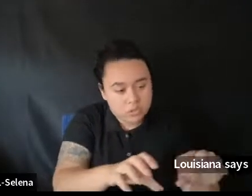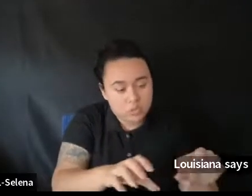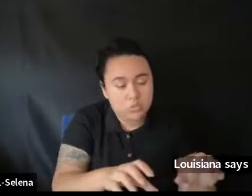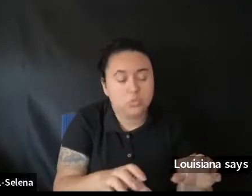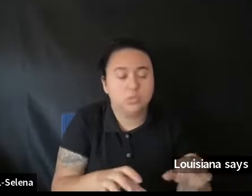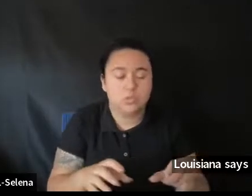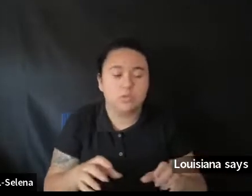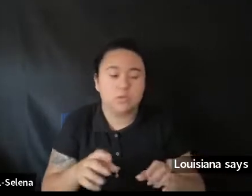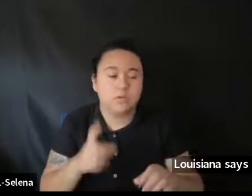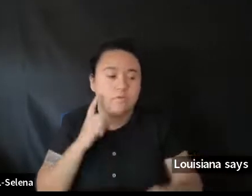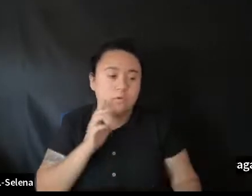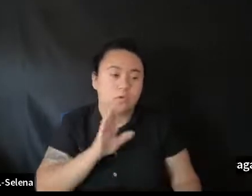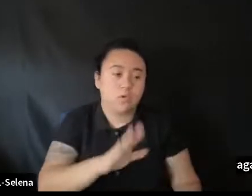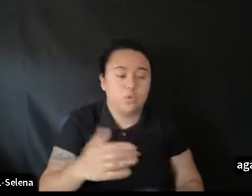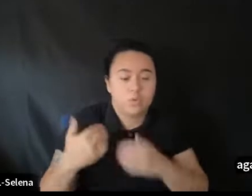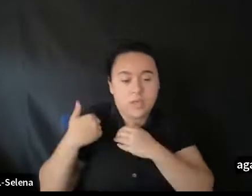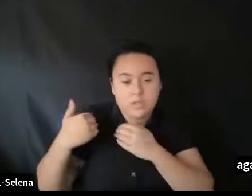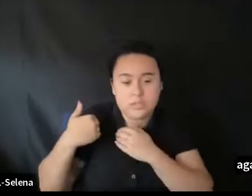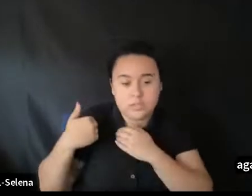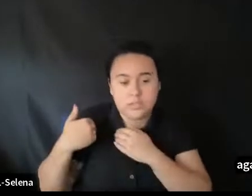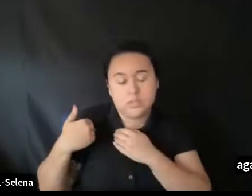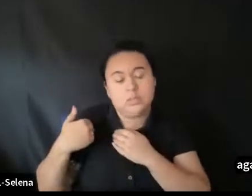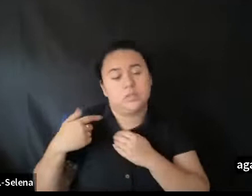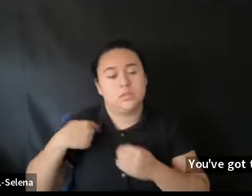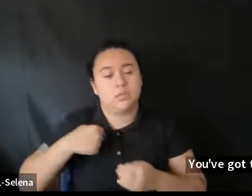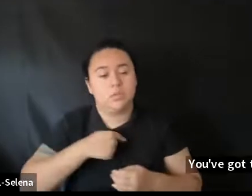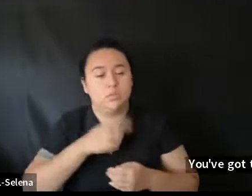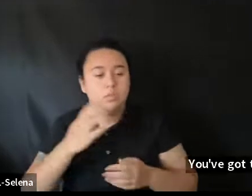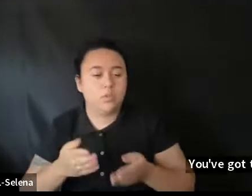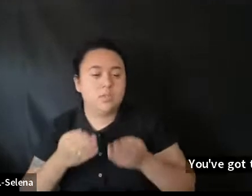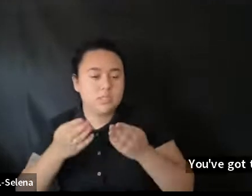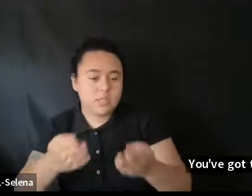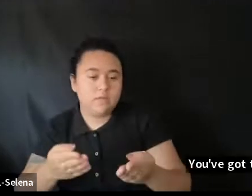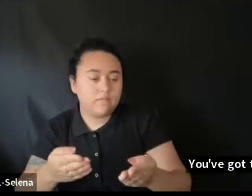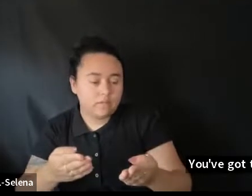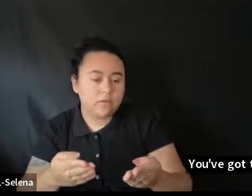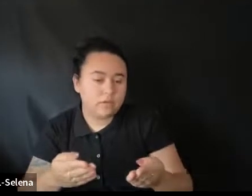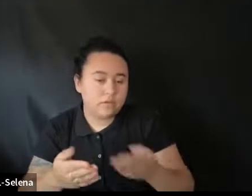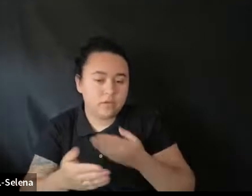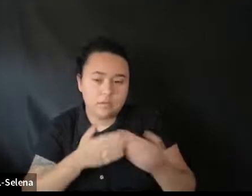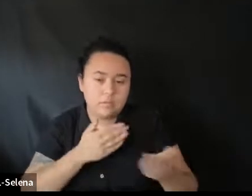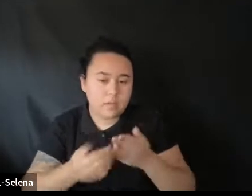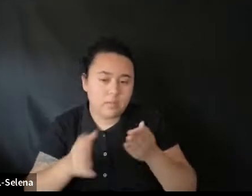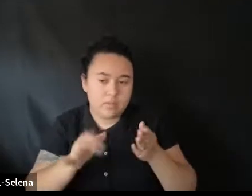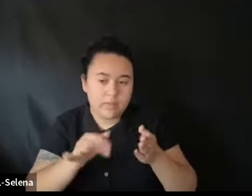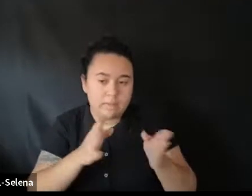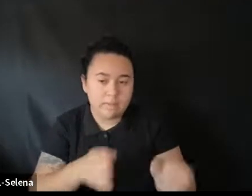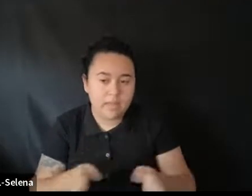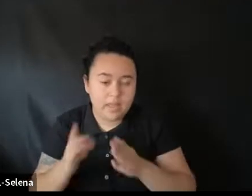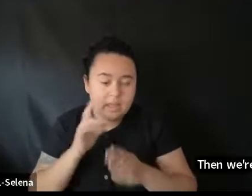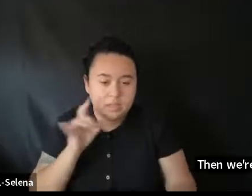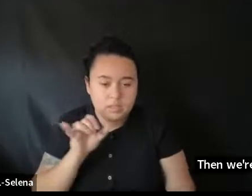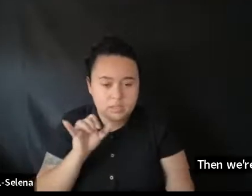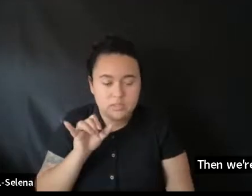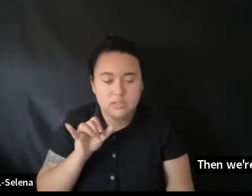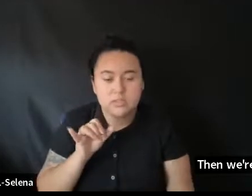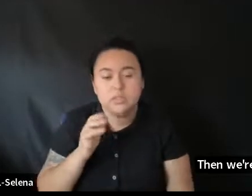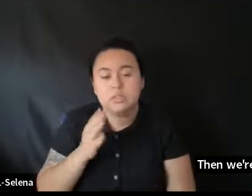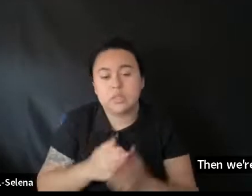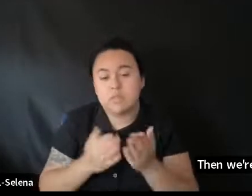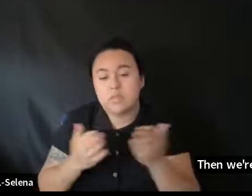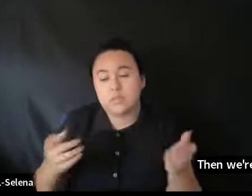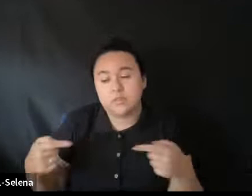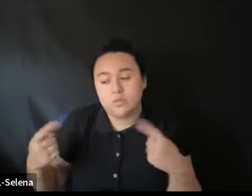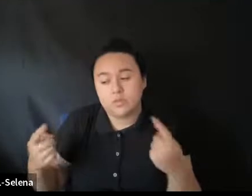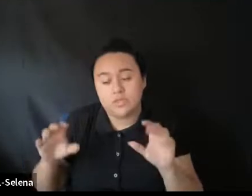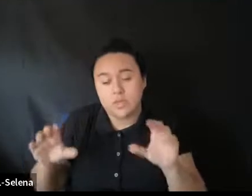Um. On your end. Um. Then we're going to deliver. No matter. No matter. What that plan is. Now. Some of the things. That we have